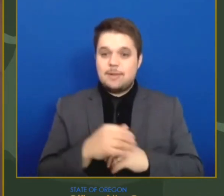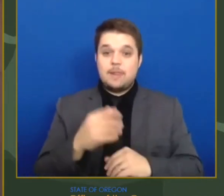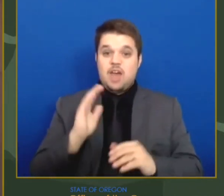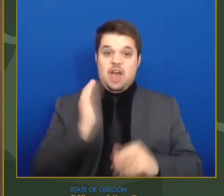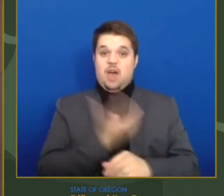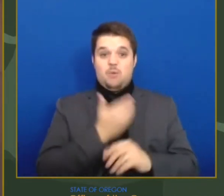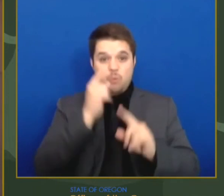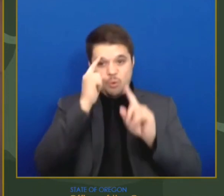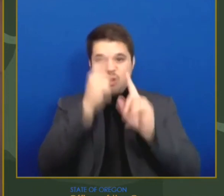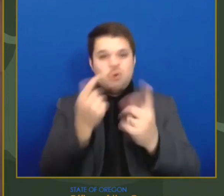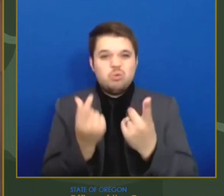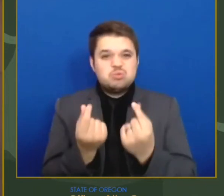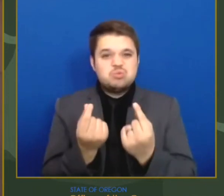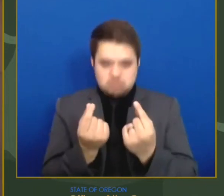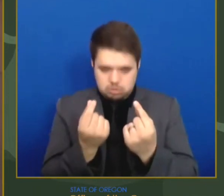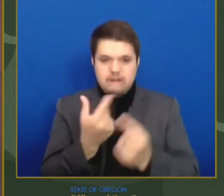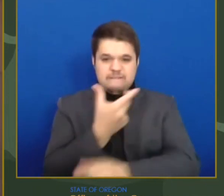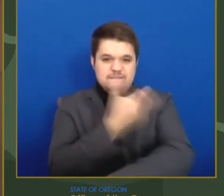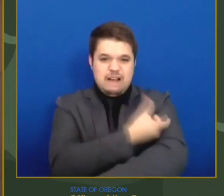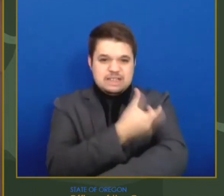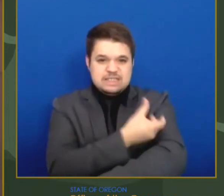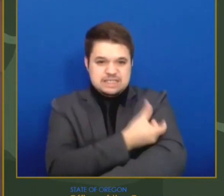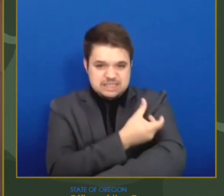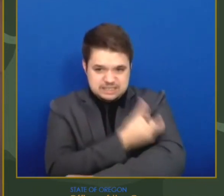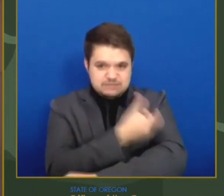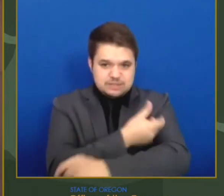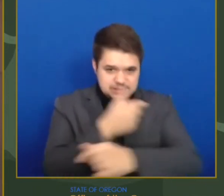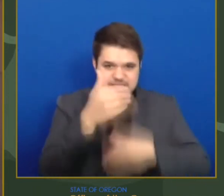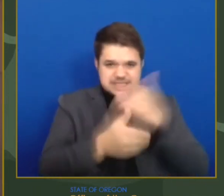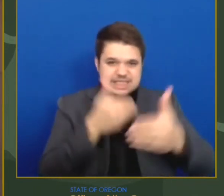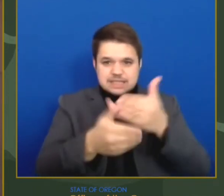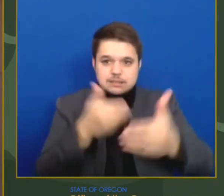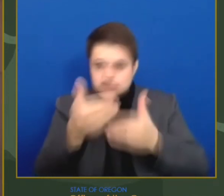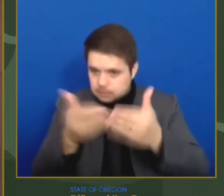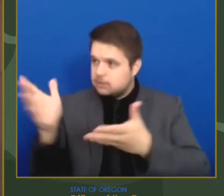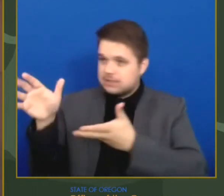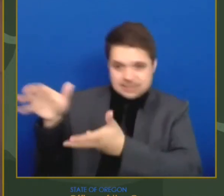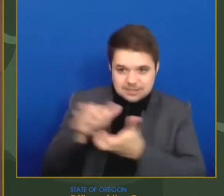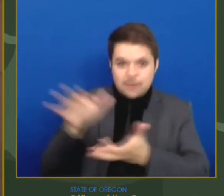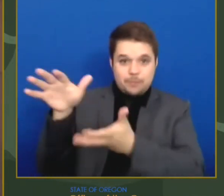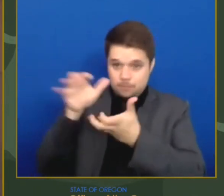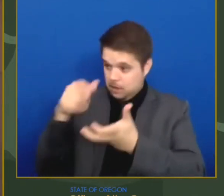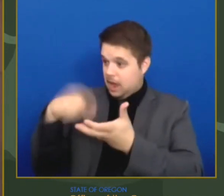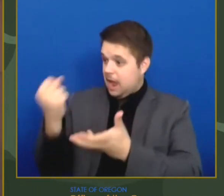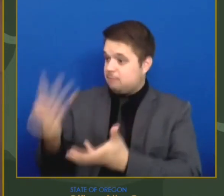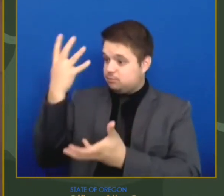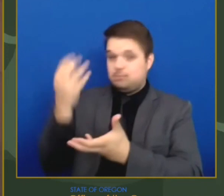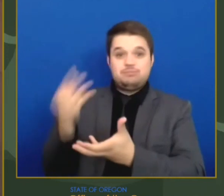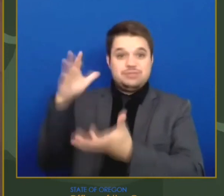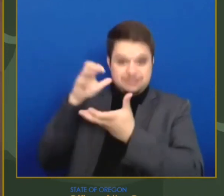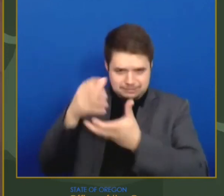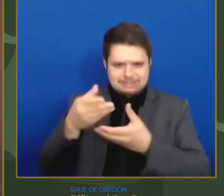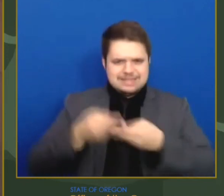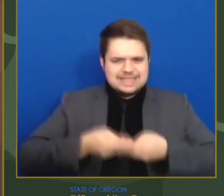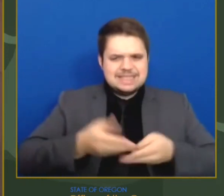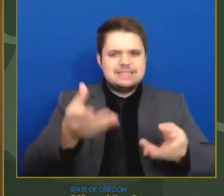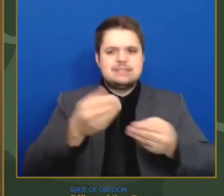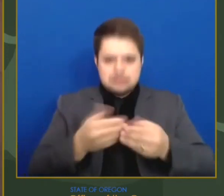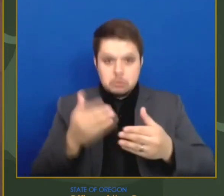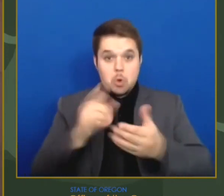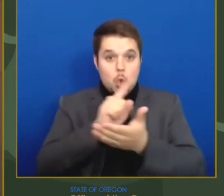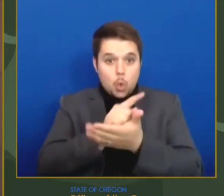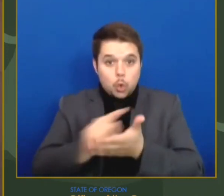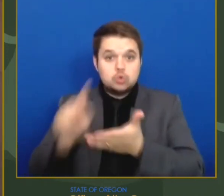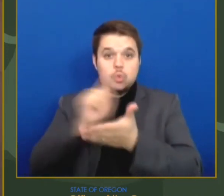available federal supplies. As weekly shipment allocations increase, we will reassess those timelines.